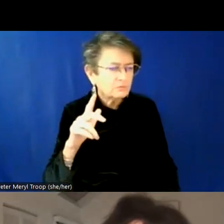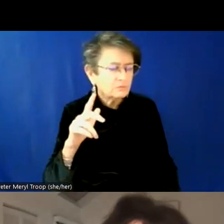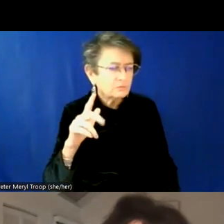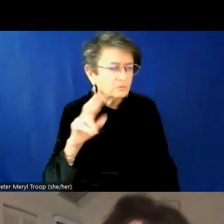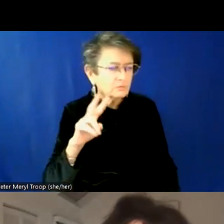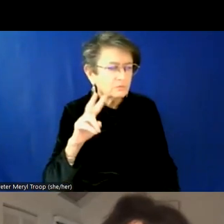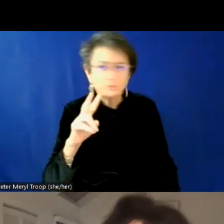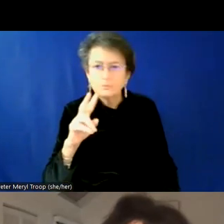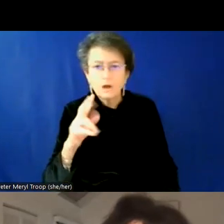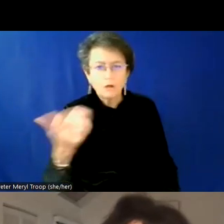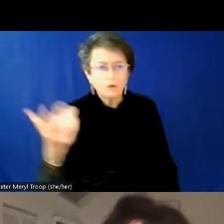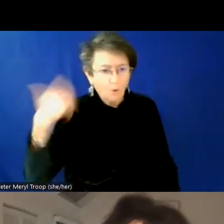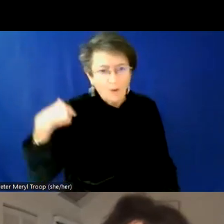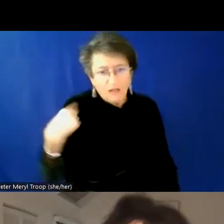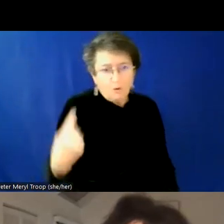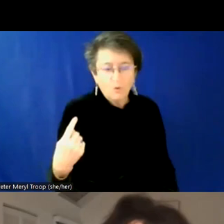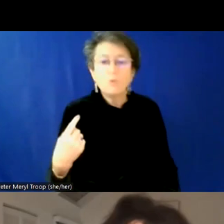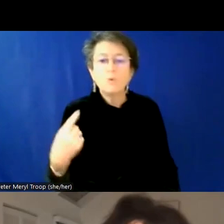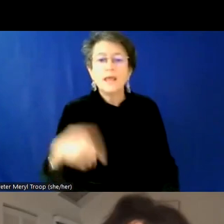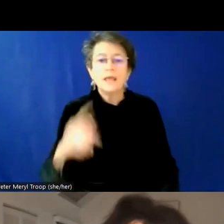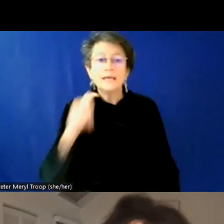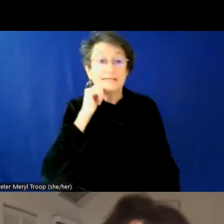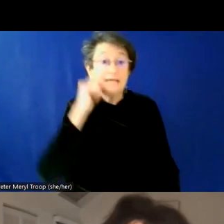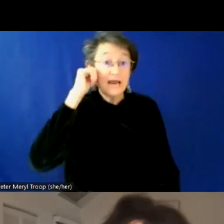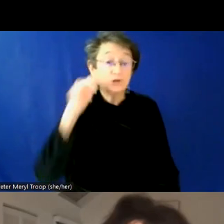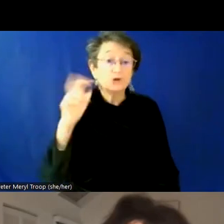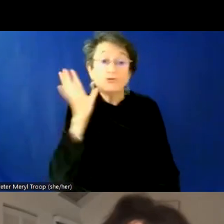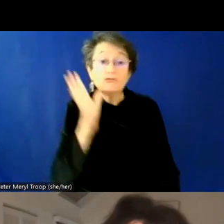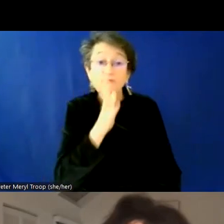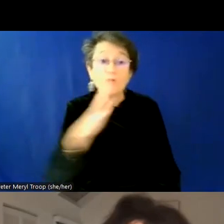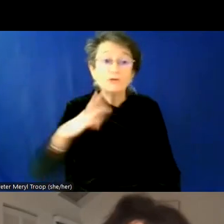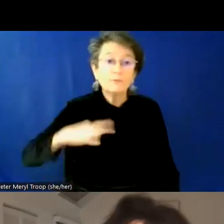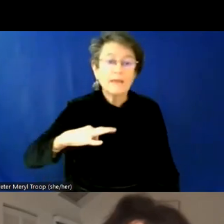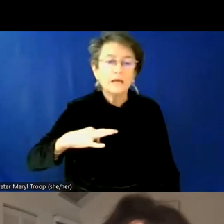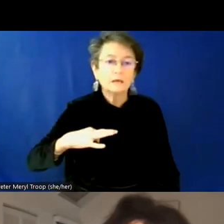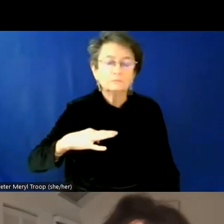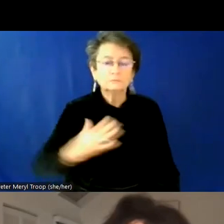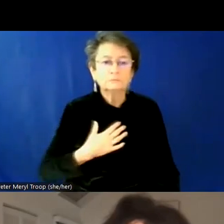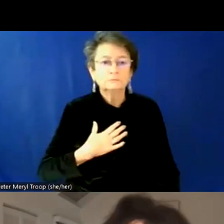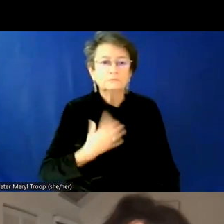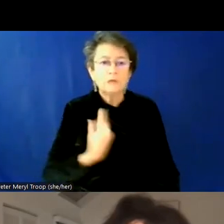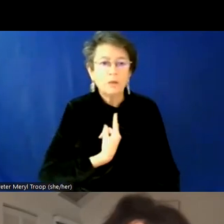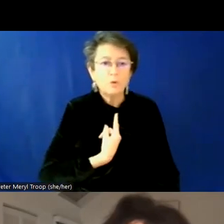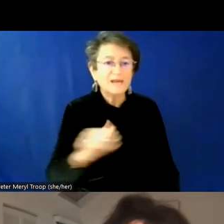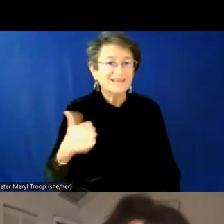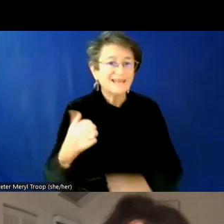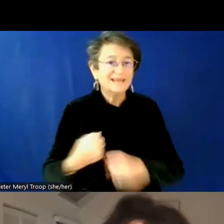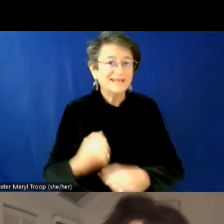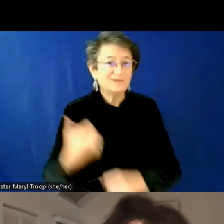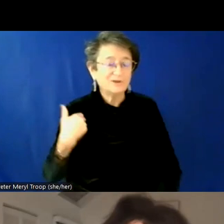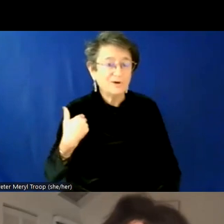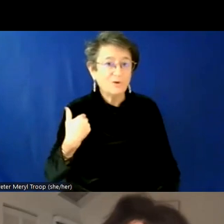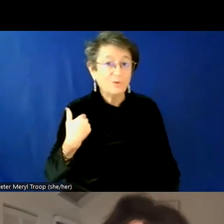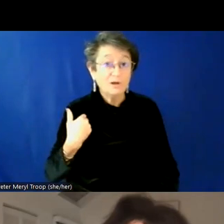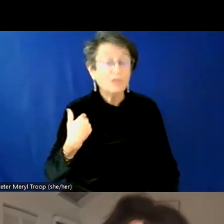Maine, uh, I found myself feeling incredibly alone. Cause you know, even 10 years ago, uh, the world for trans people was